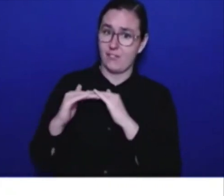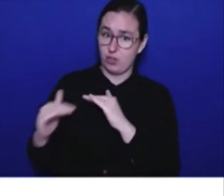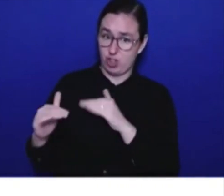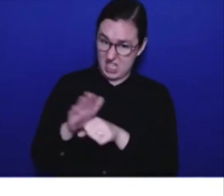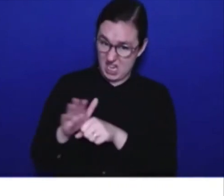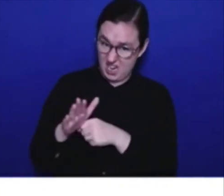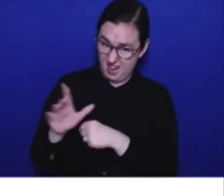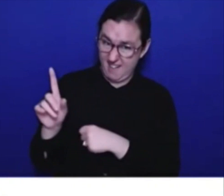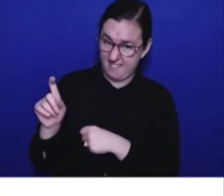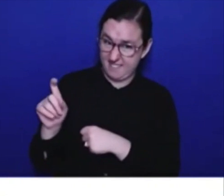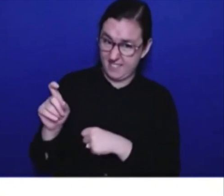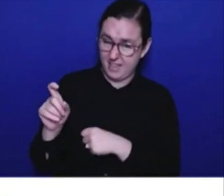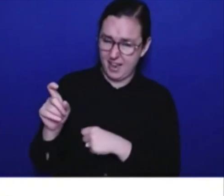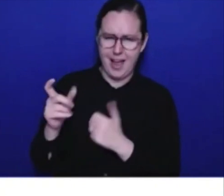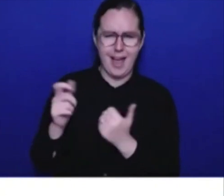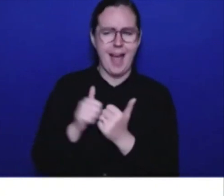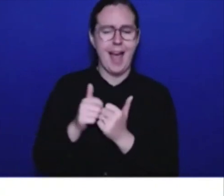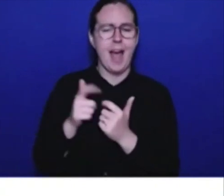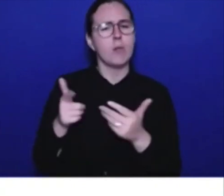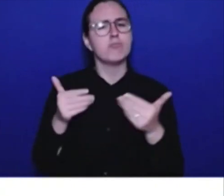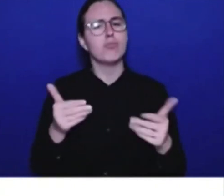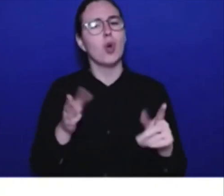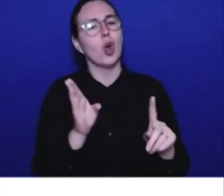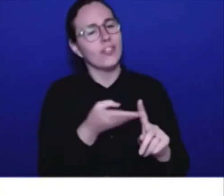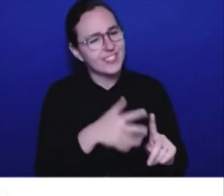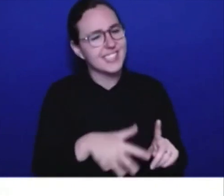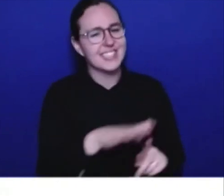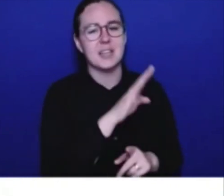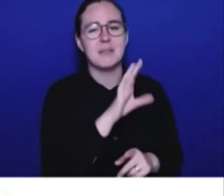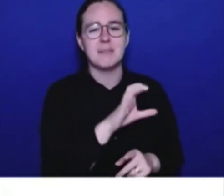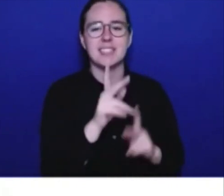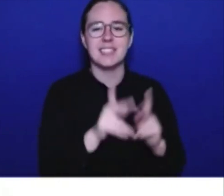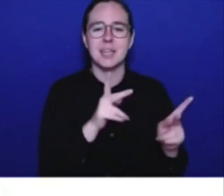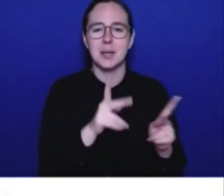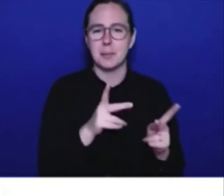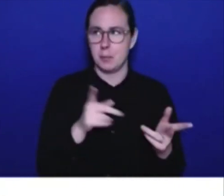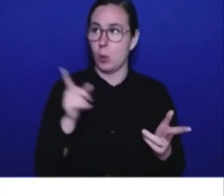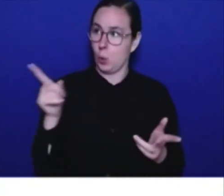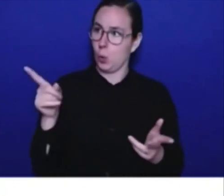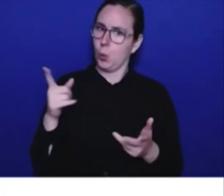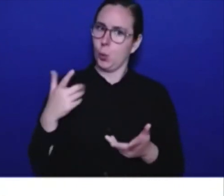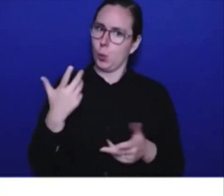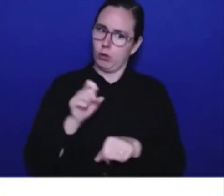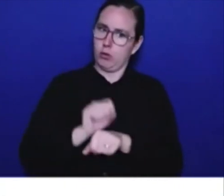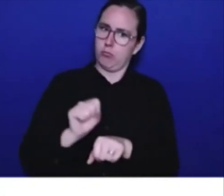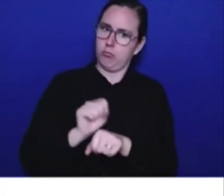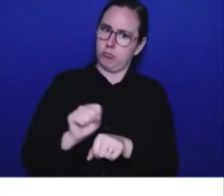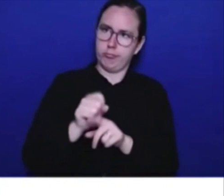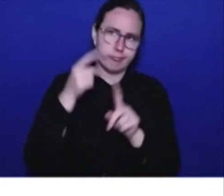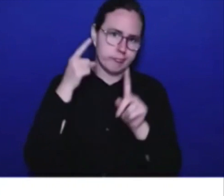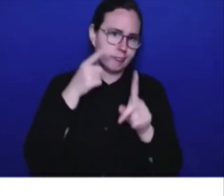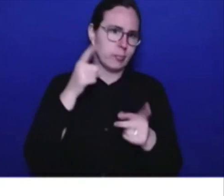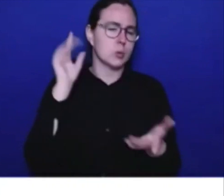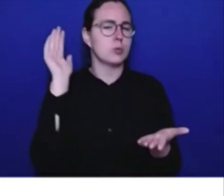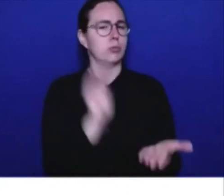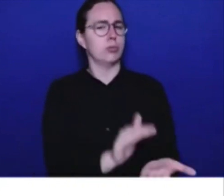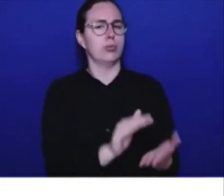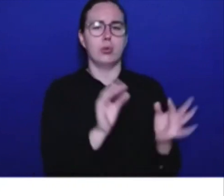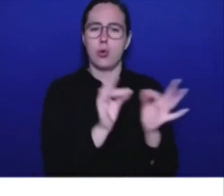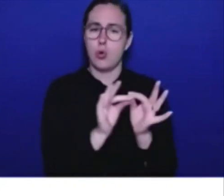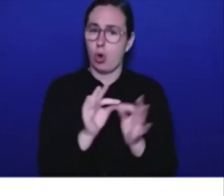Columbians that you are actually tackling affordability? I think, you know, for British Columbians,